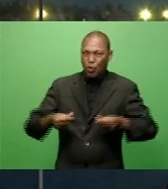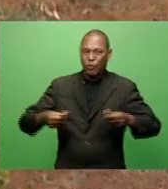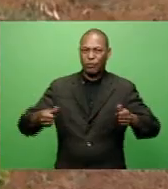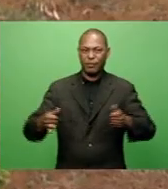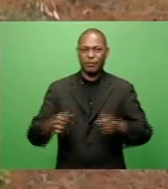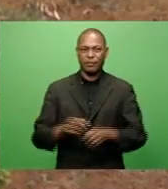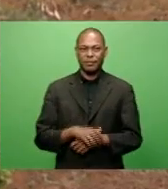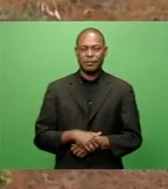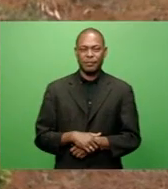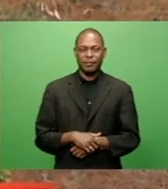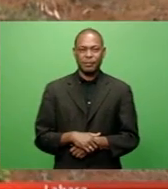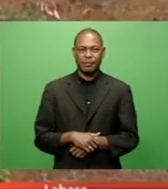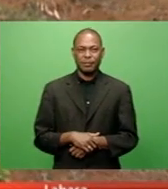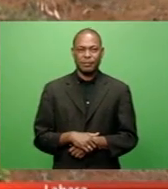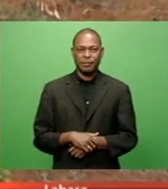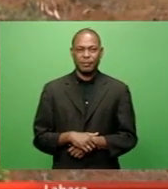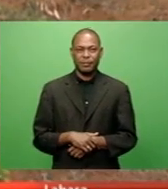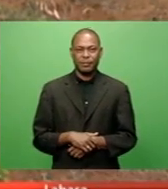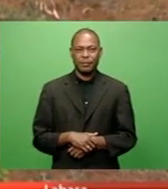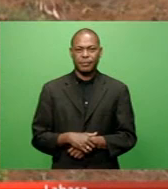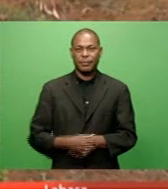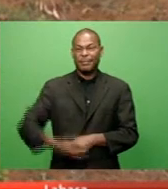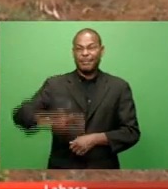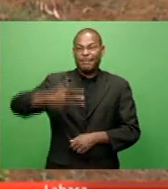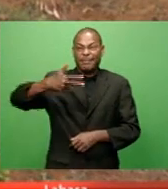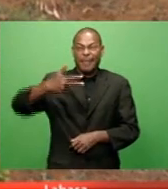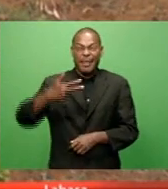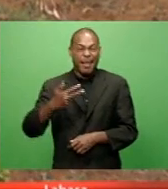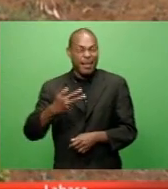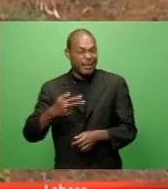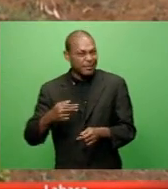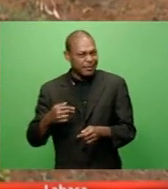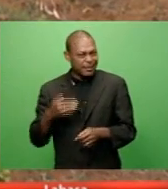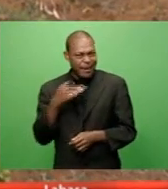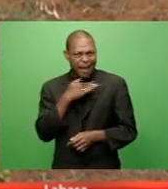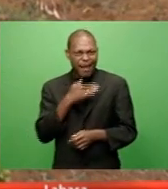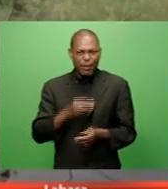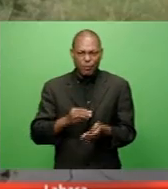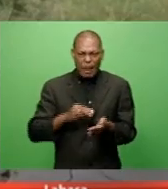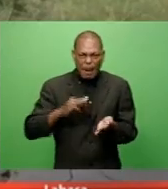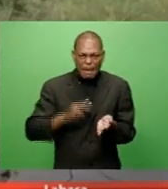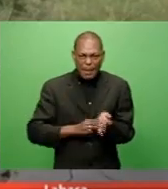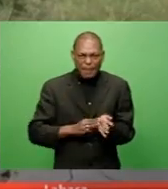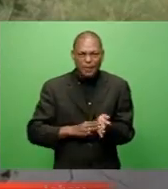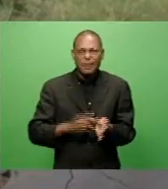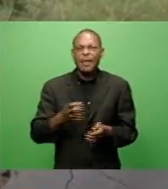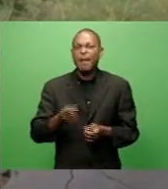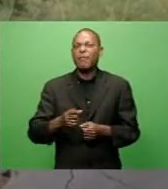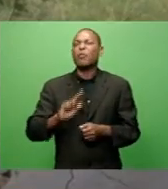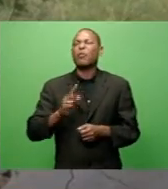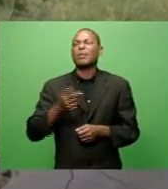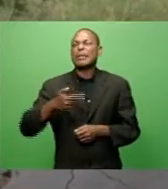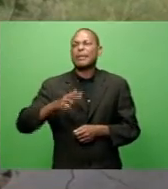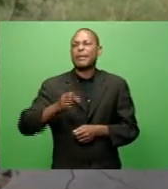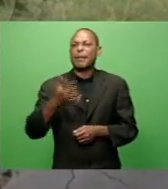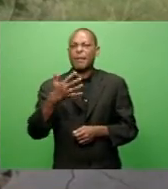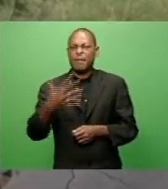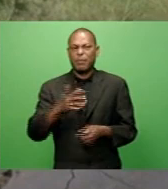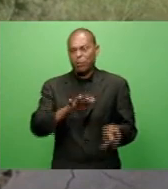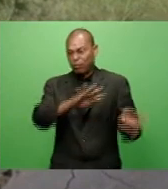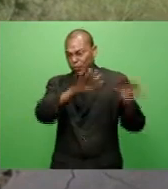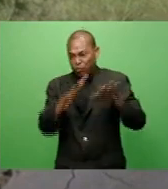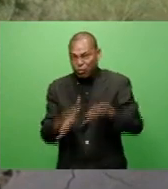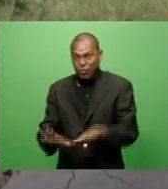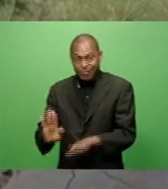The 800-metre realigned road is located about 50 to 70 metres from the current slip area